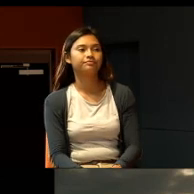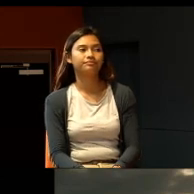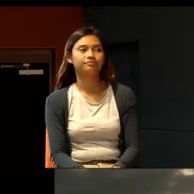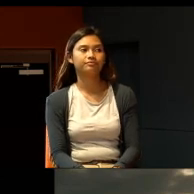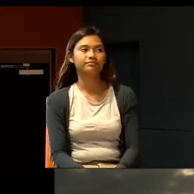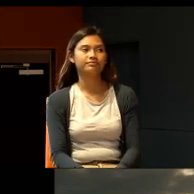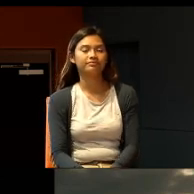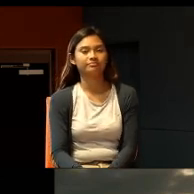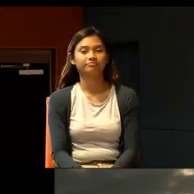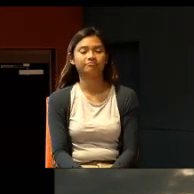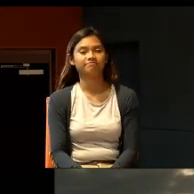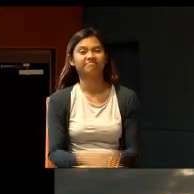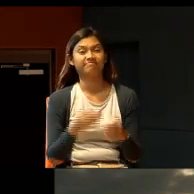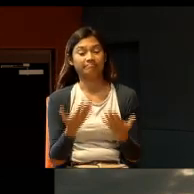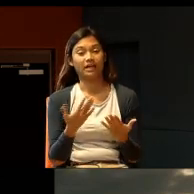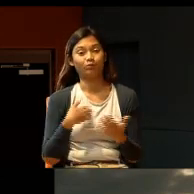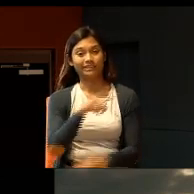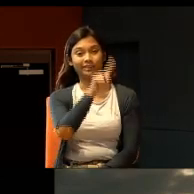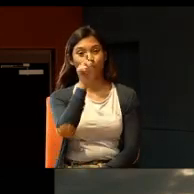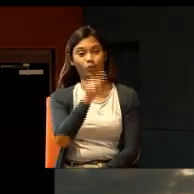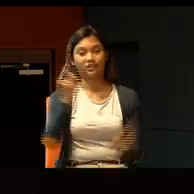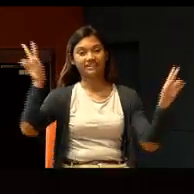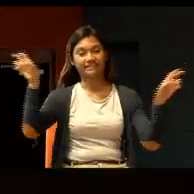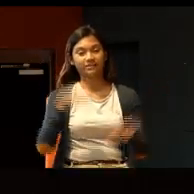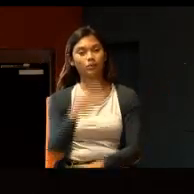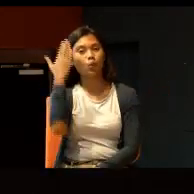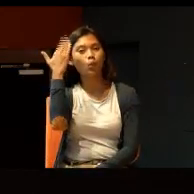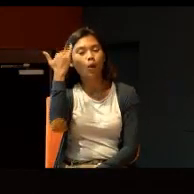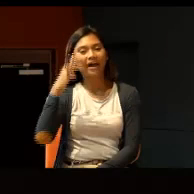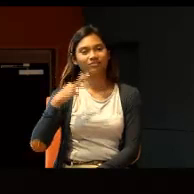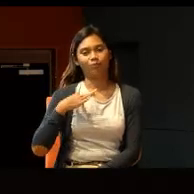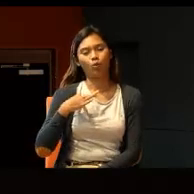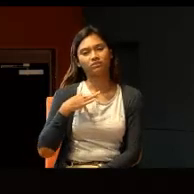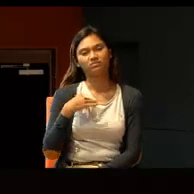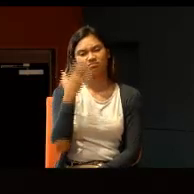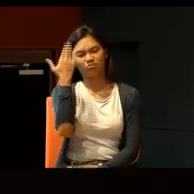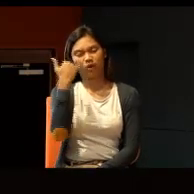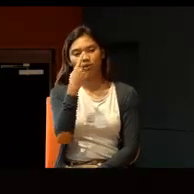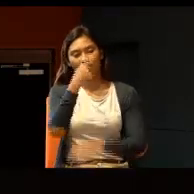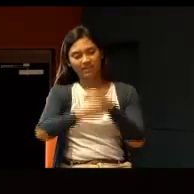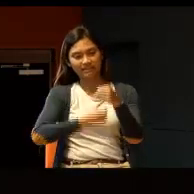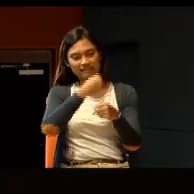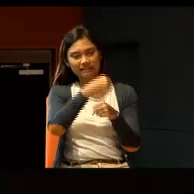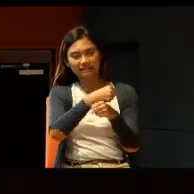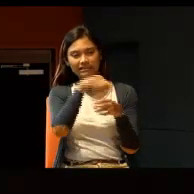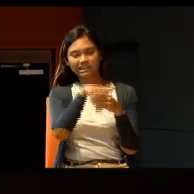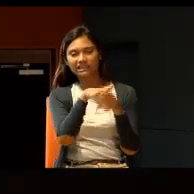So, why volunteer, why bother to spend one year in Delhi?